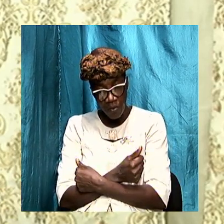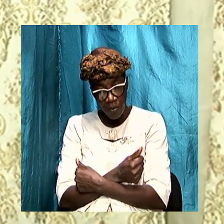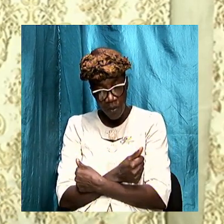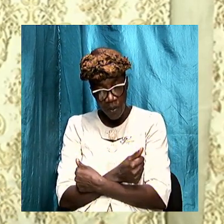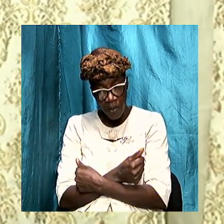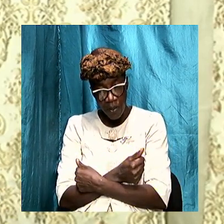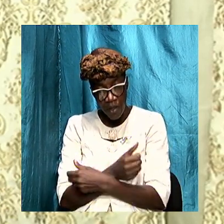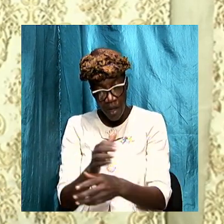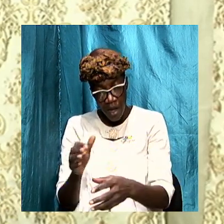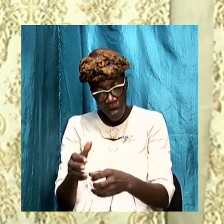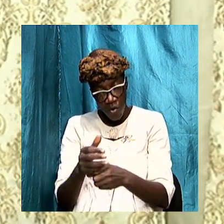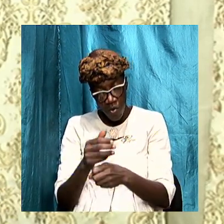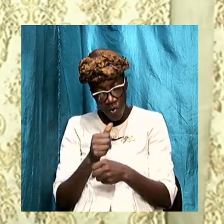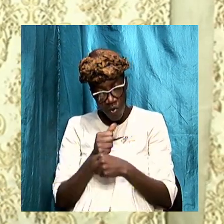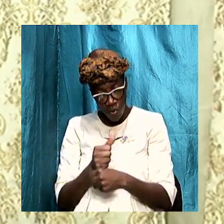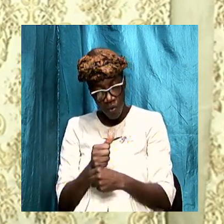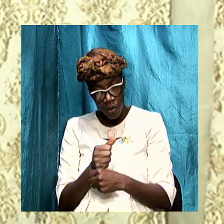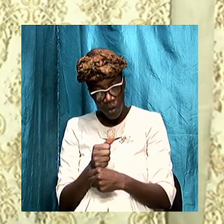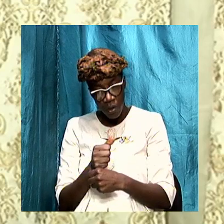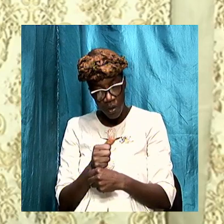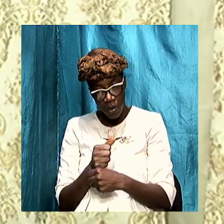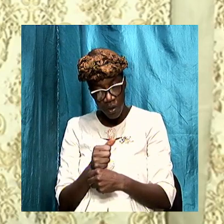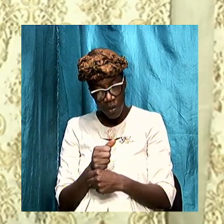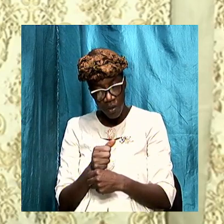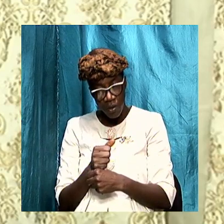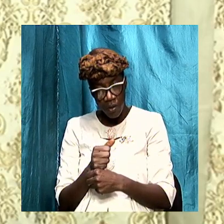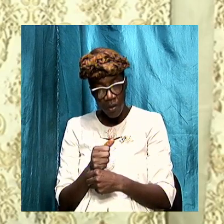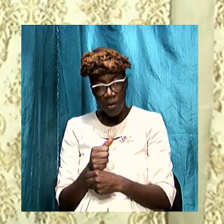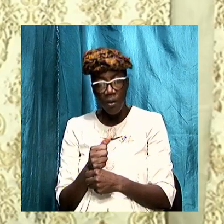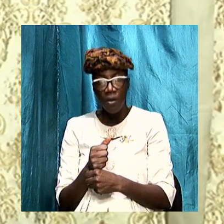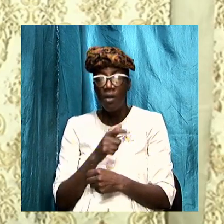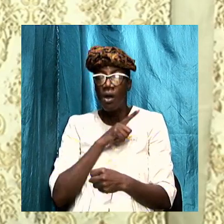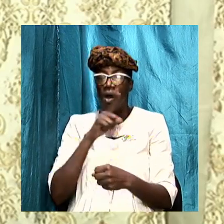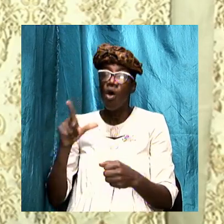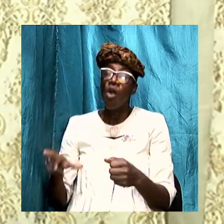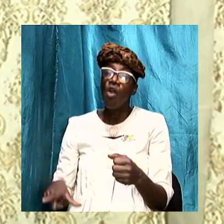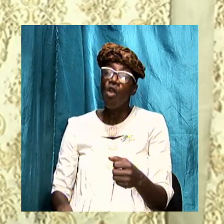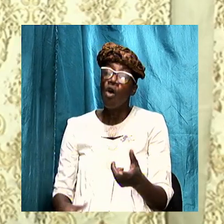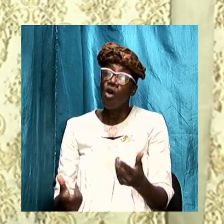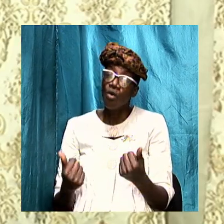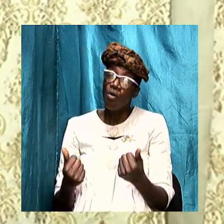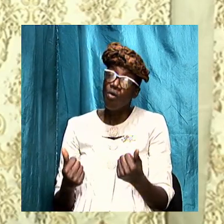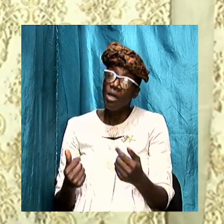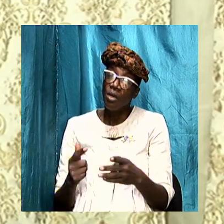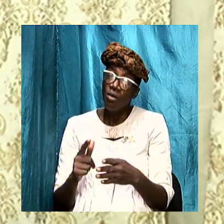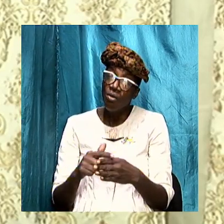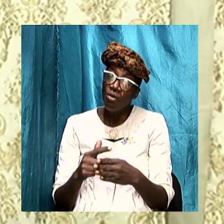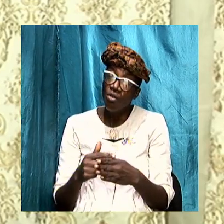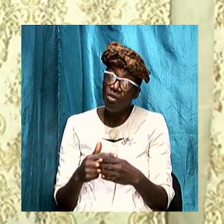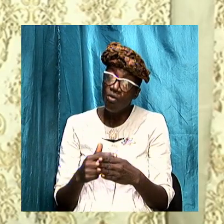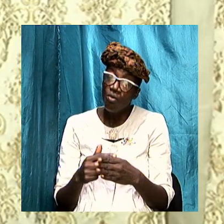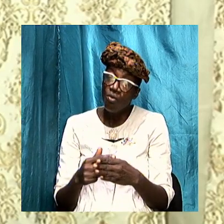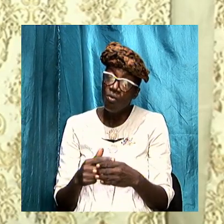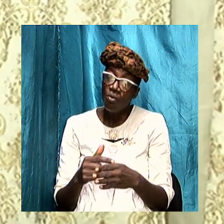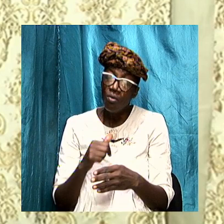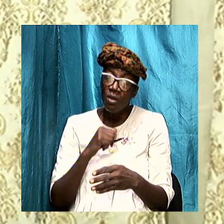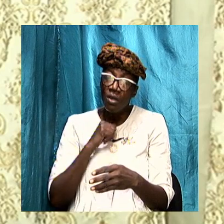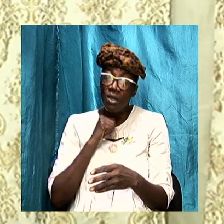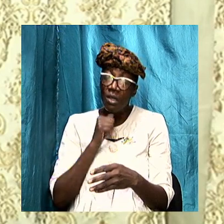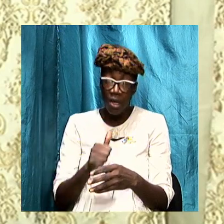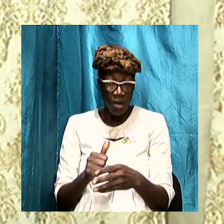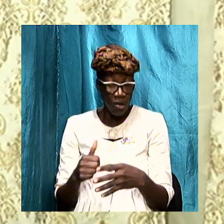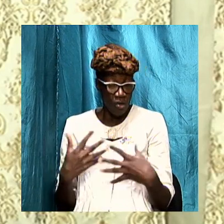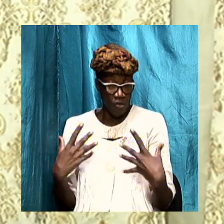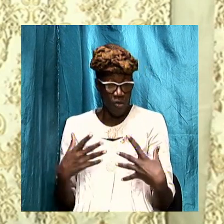hold on our Lord is coming soon and we ought not to be trembling